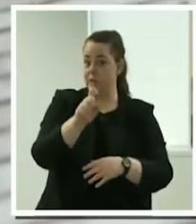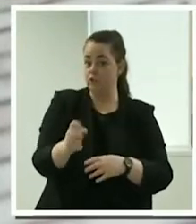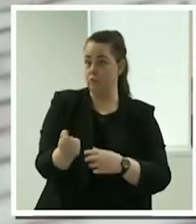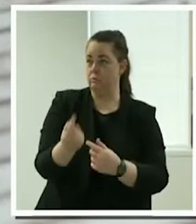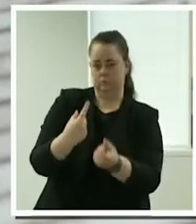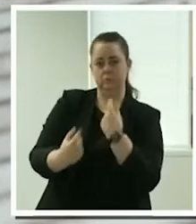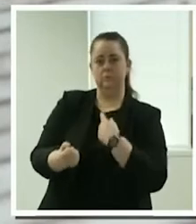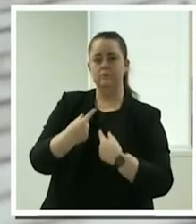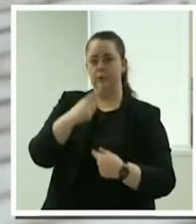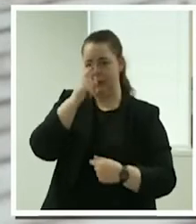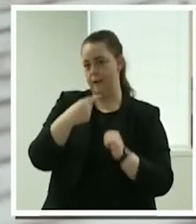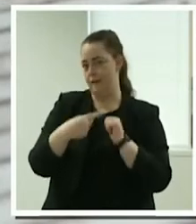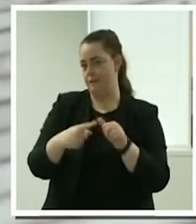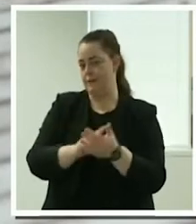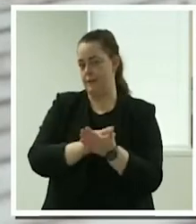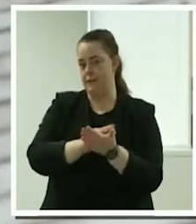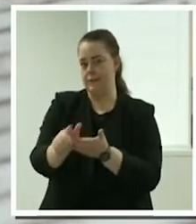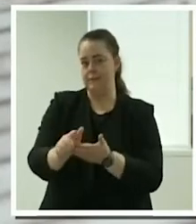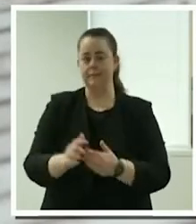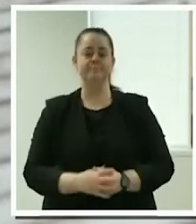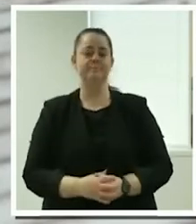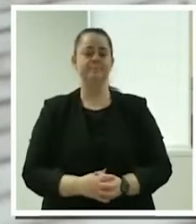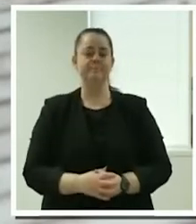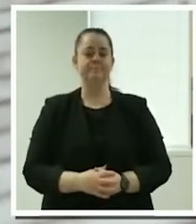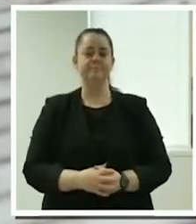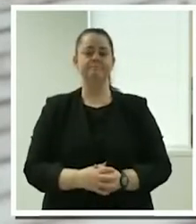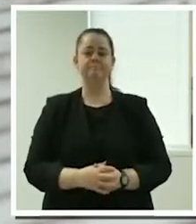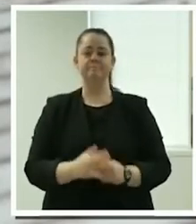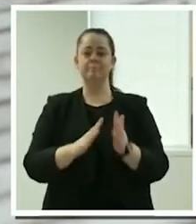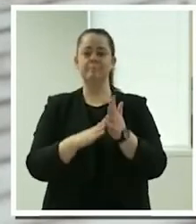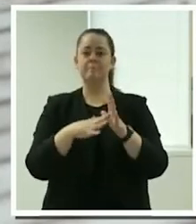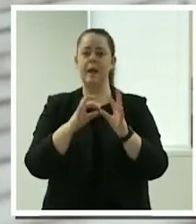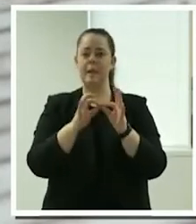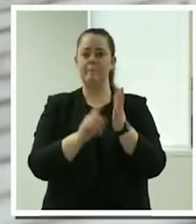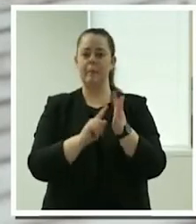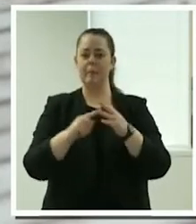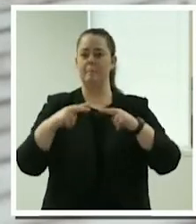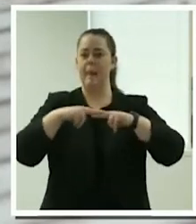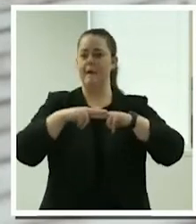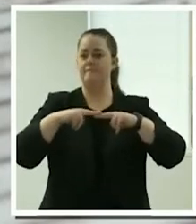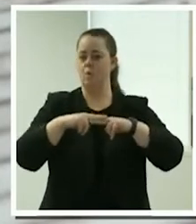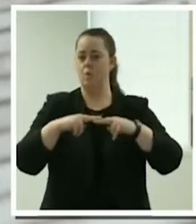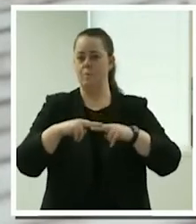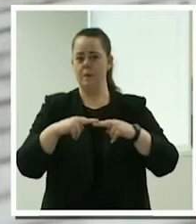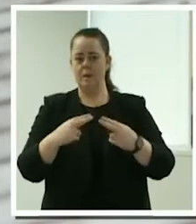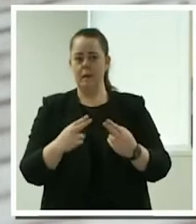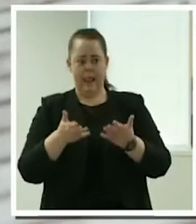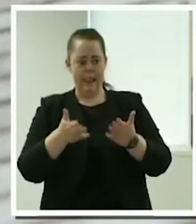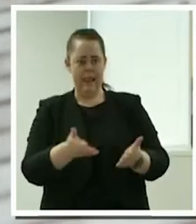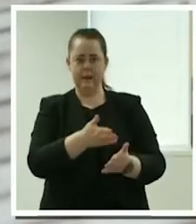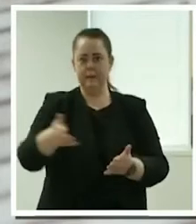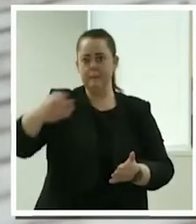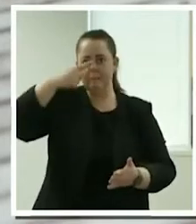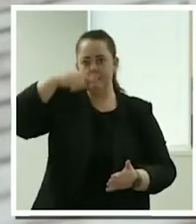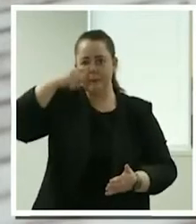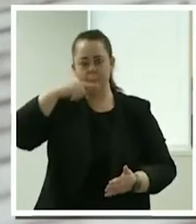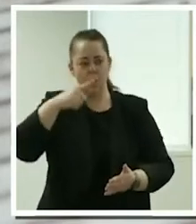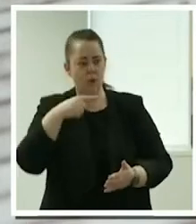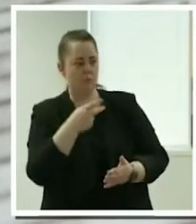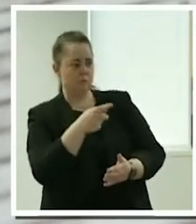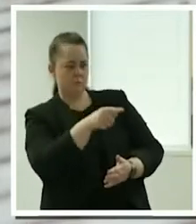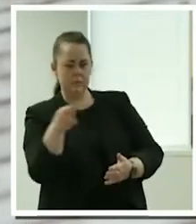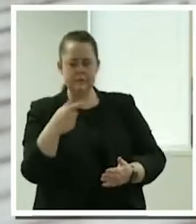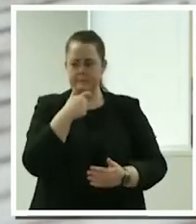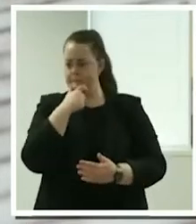as a platform, is enabling diverse people and support to come together via mutual choice in communities around Australia and enabling long